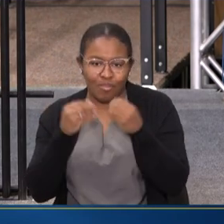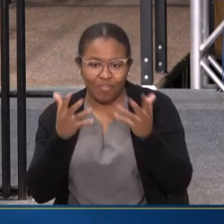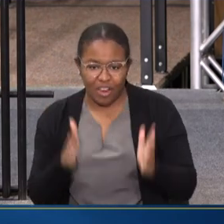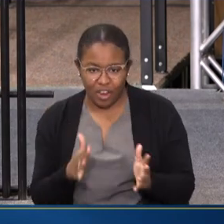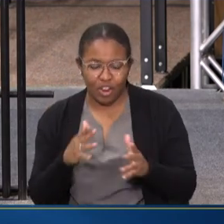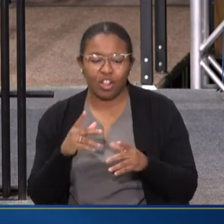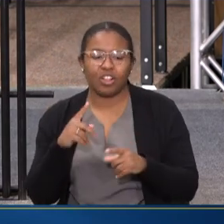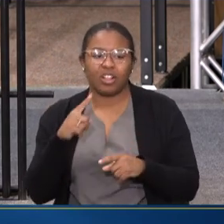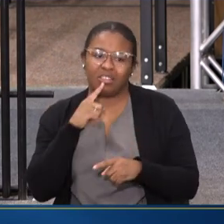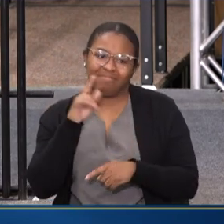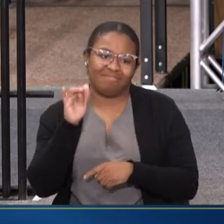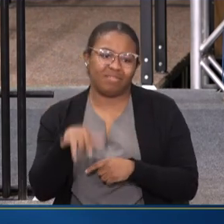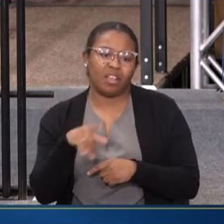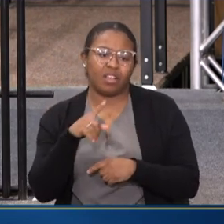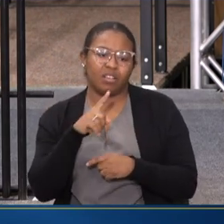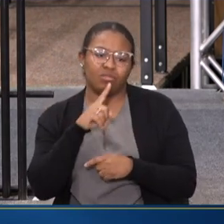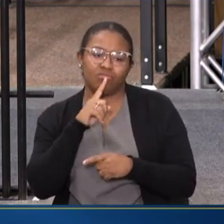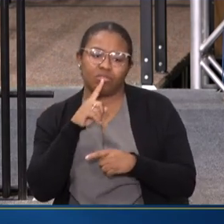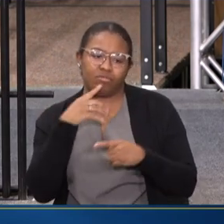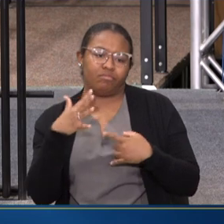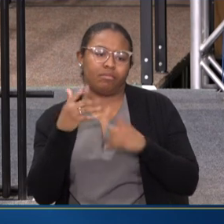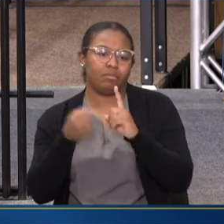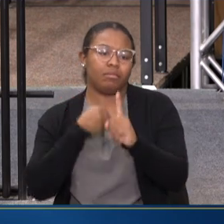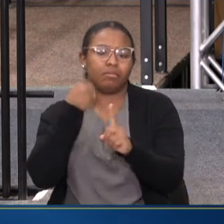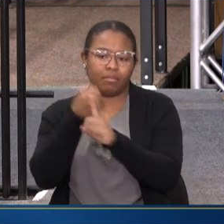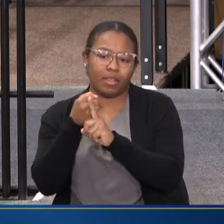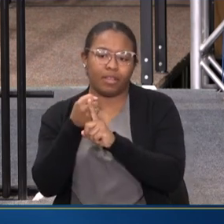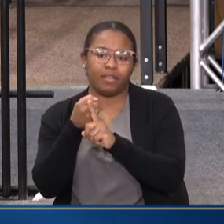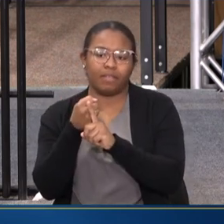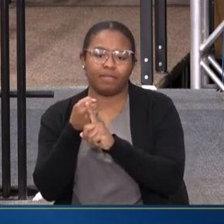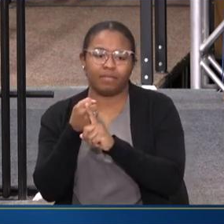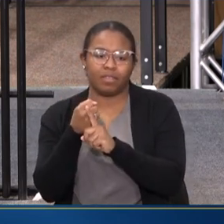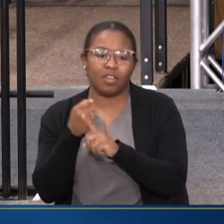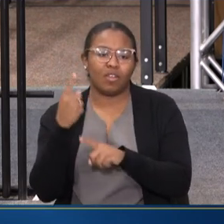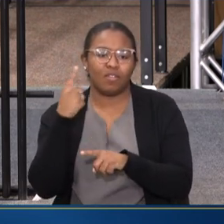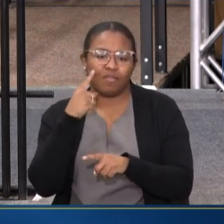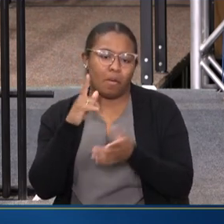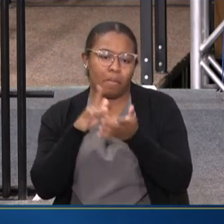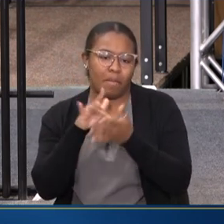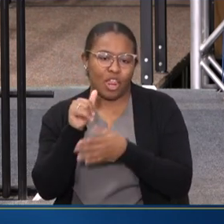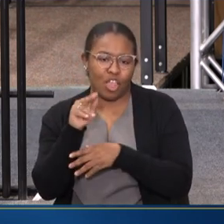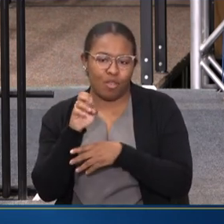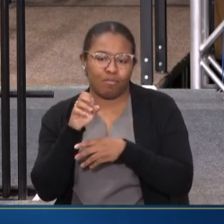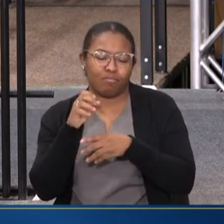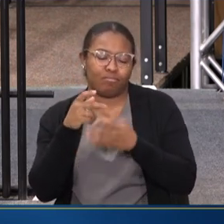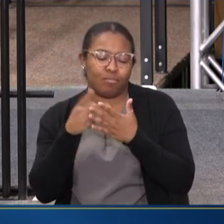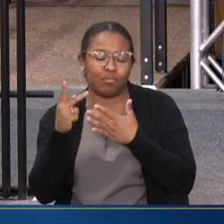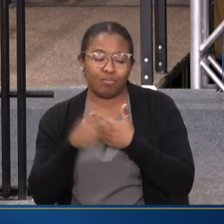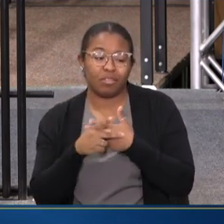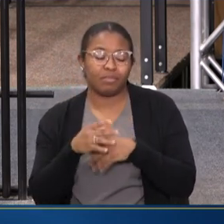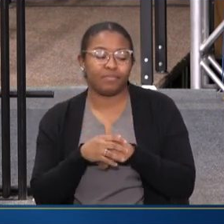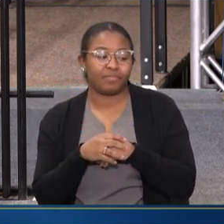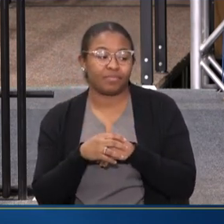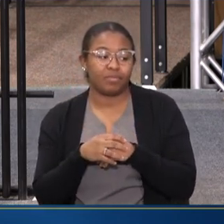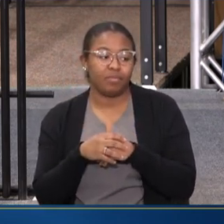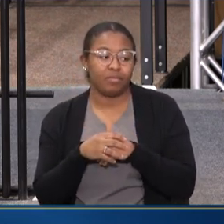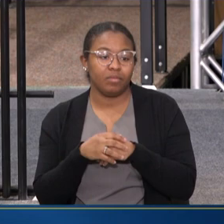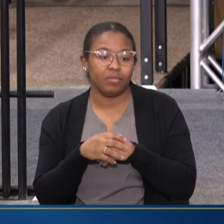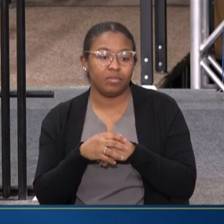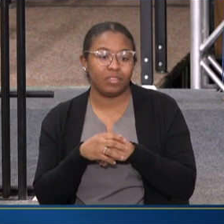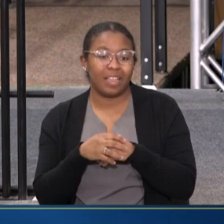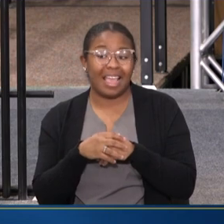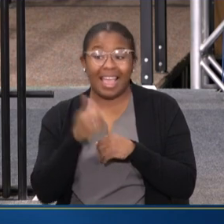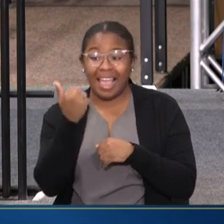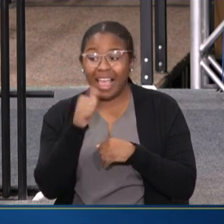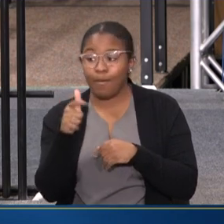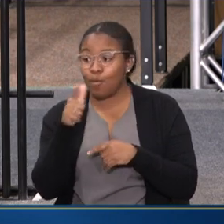IS REALLY GOING TO BE IMPACTFUL FOR THE MEDICARE PROGRAM. I LIKE TO SAY THAT ANYONE WHO'S